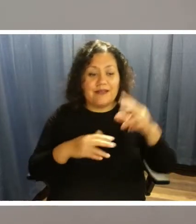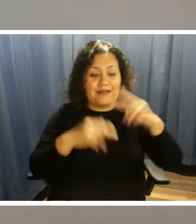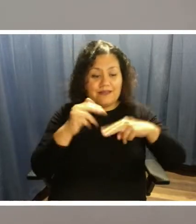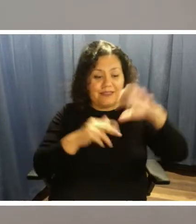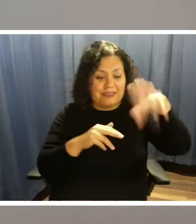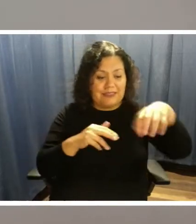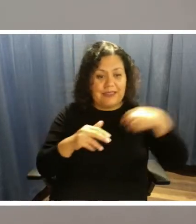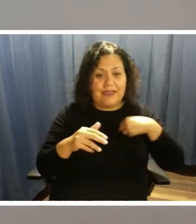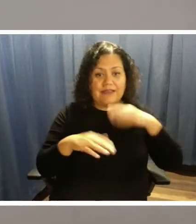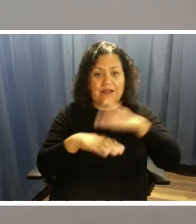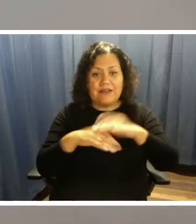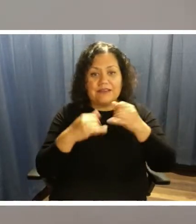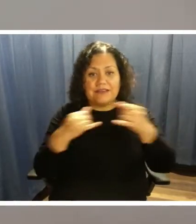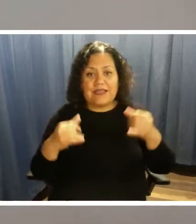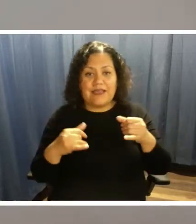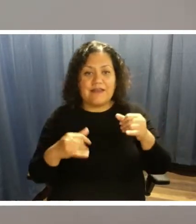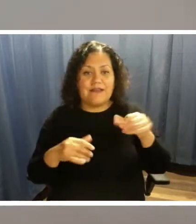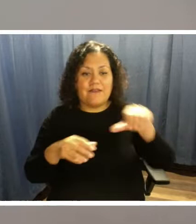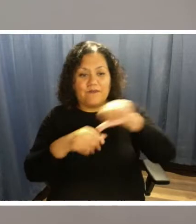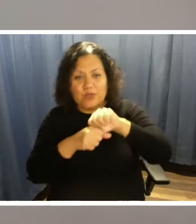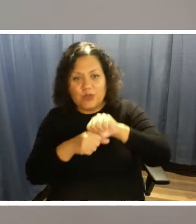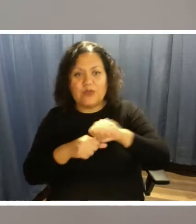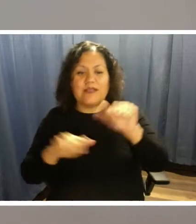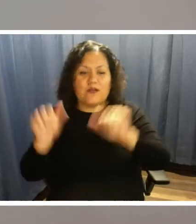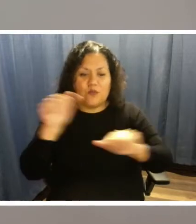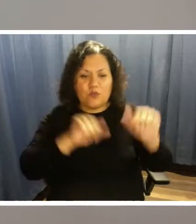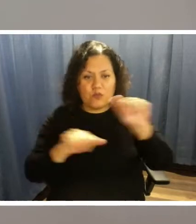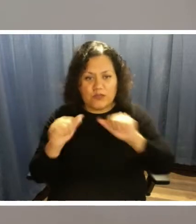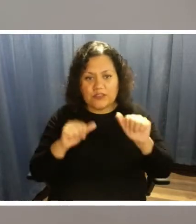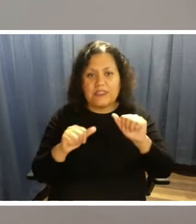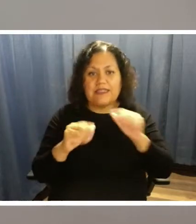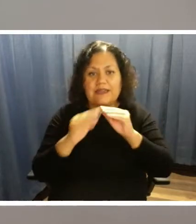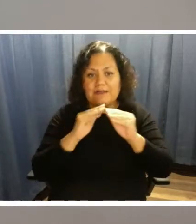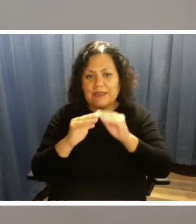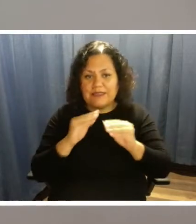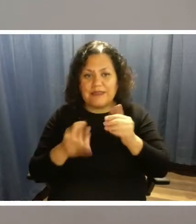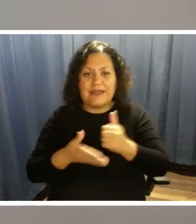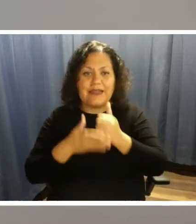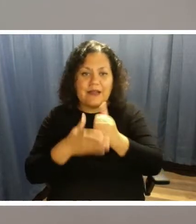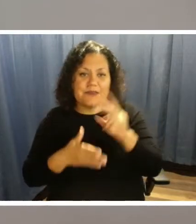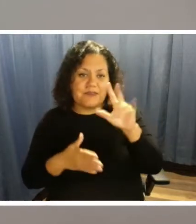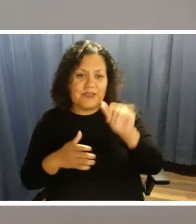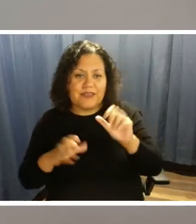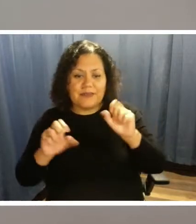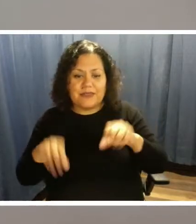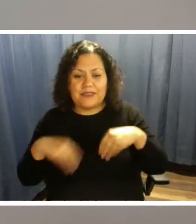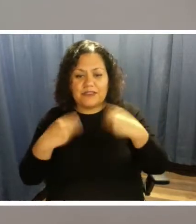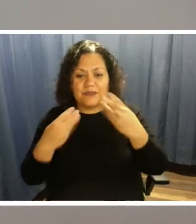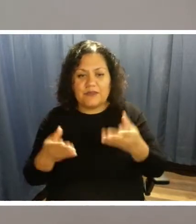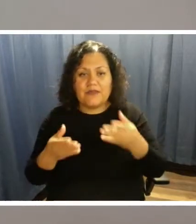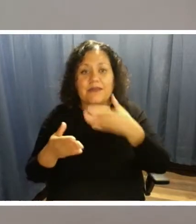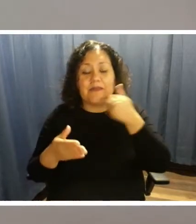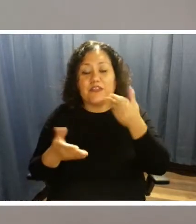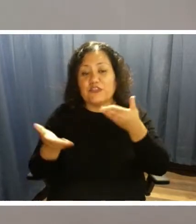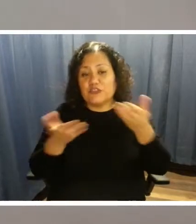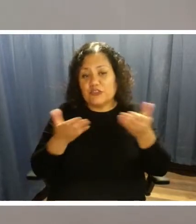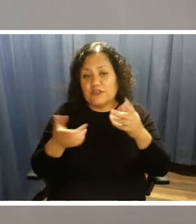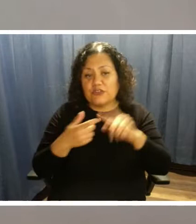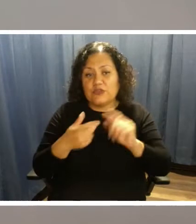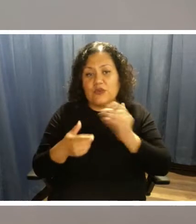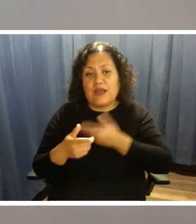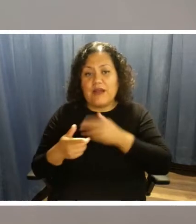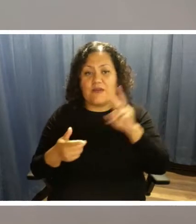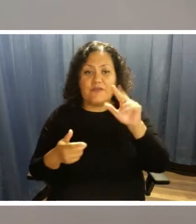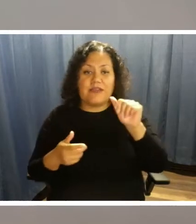washing, and vehicle maintenance bays, which help VIA Trans efficiency and ability to provide better service to our VIA Trans